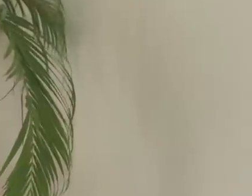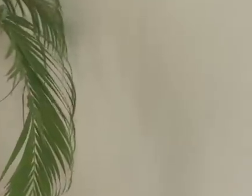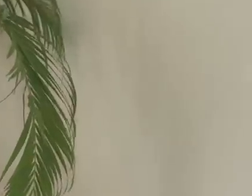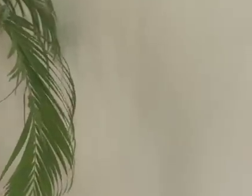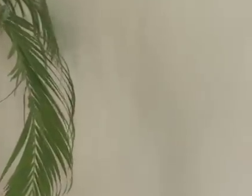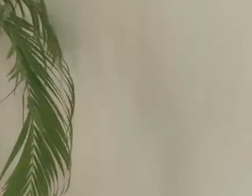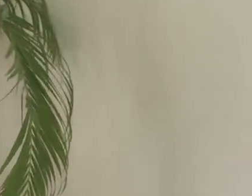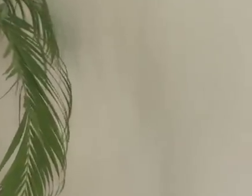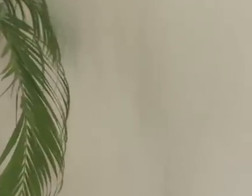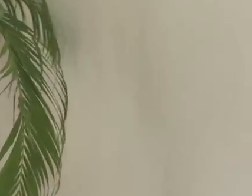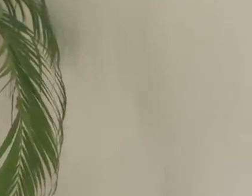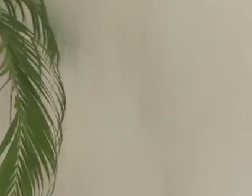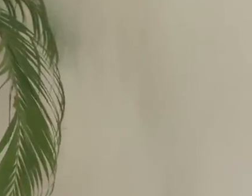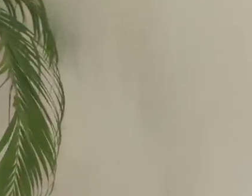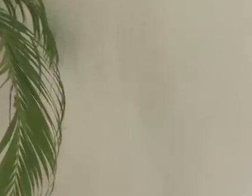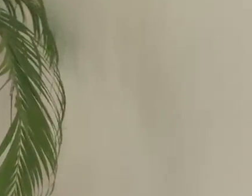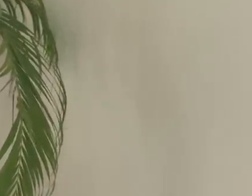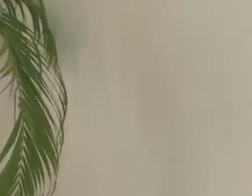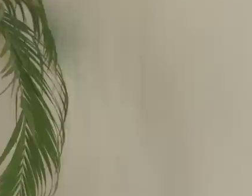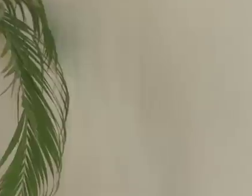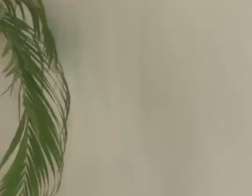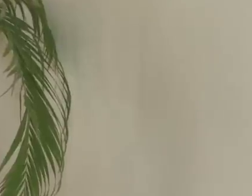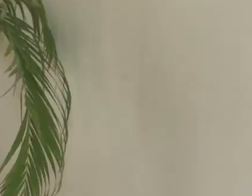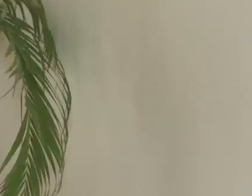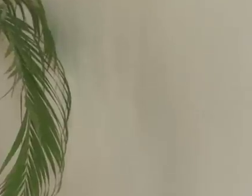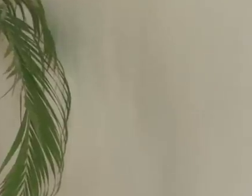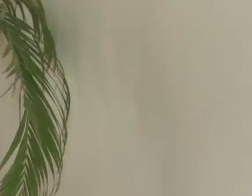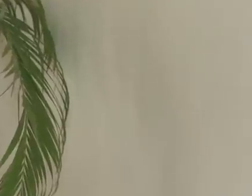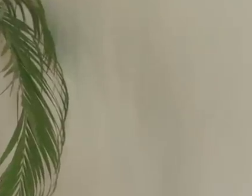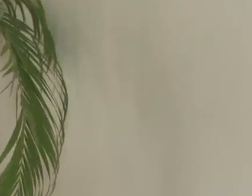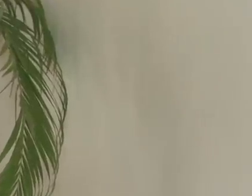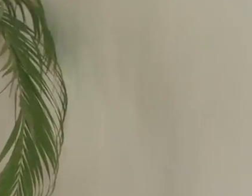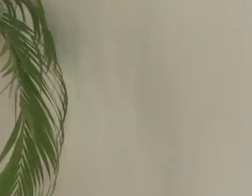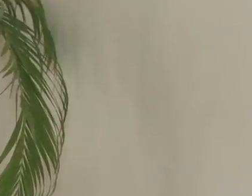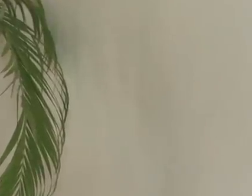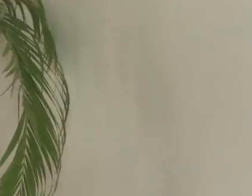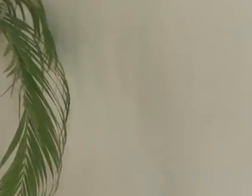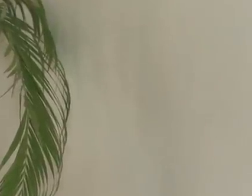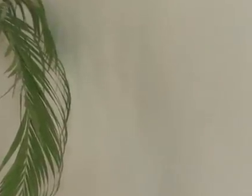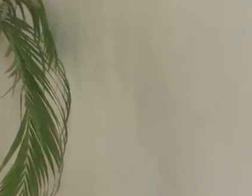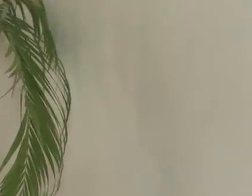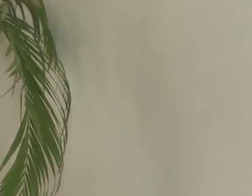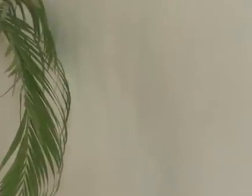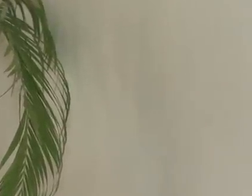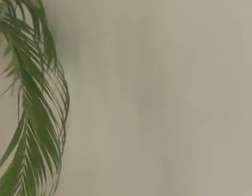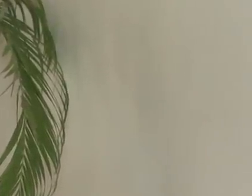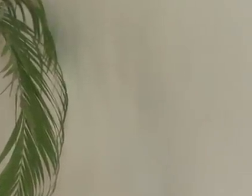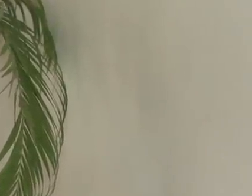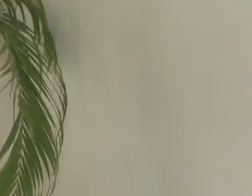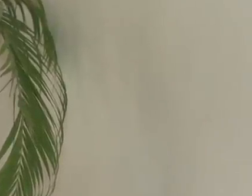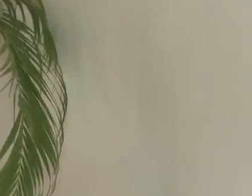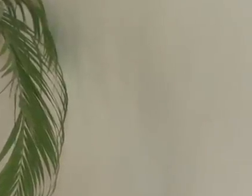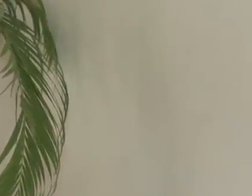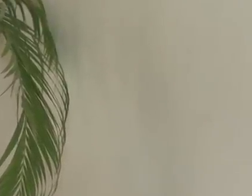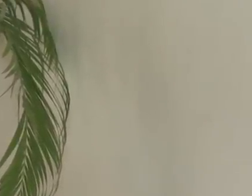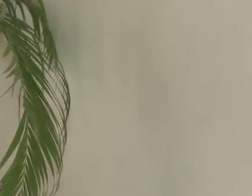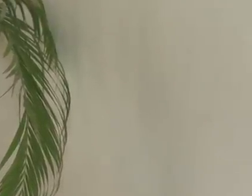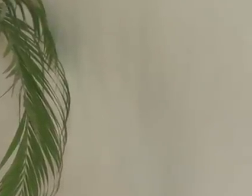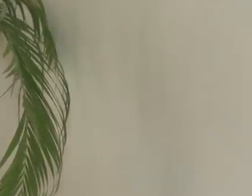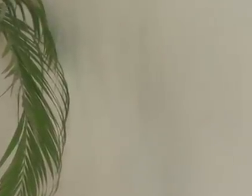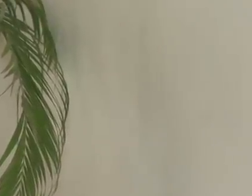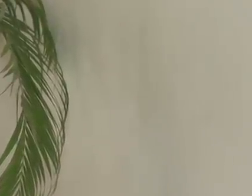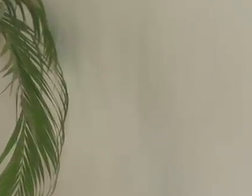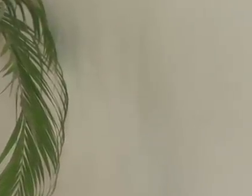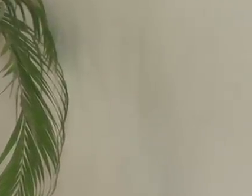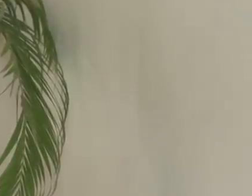the burden of NCDs on individuals. And we all know how diabetes and heart disease and